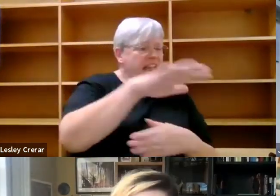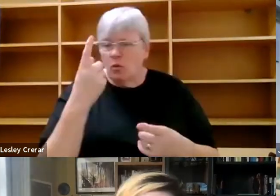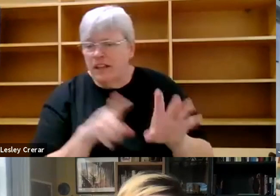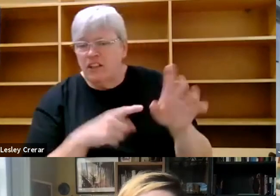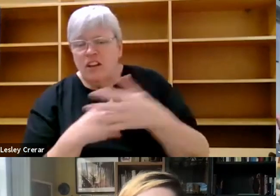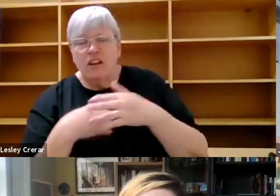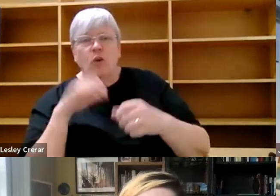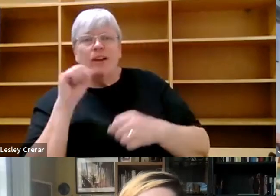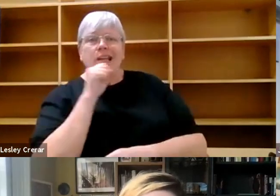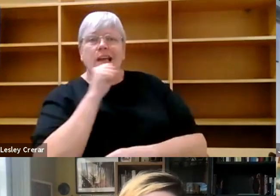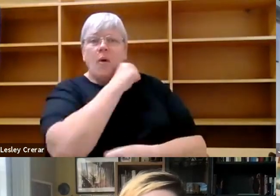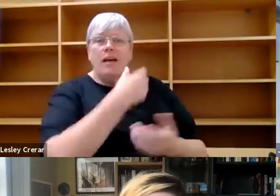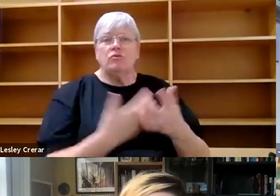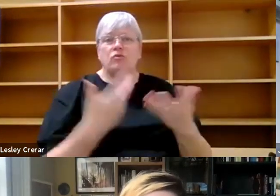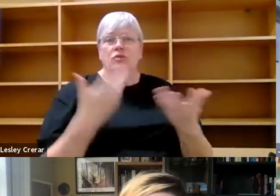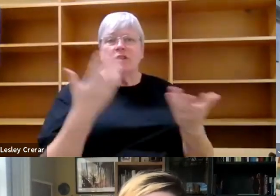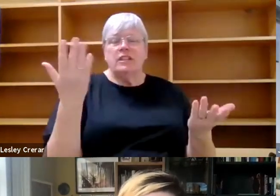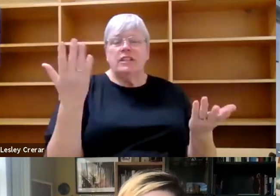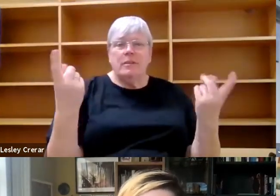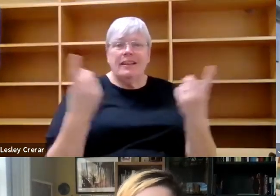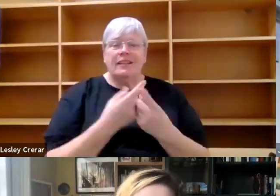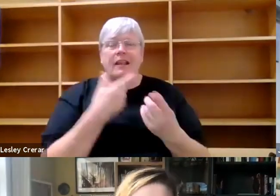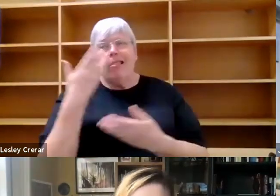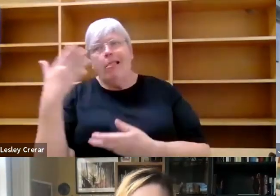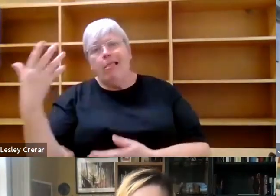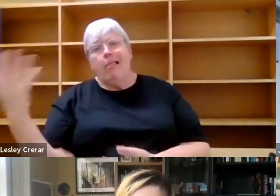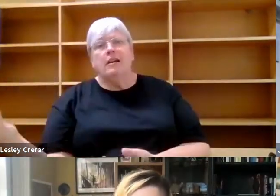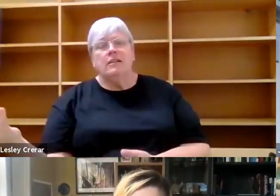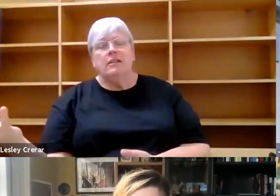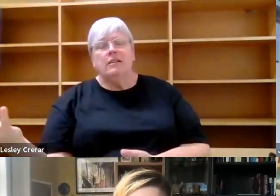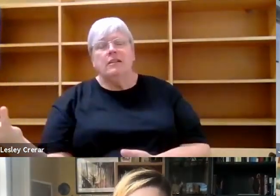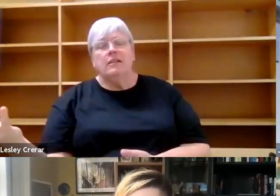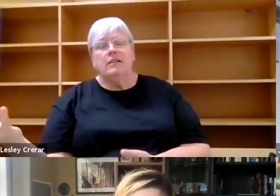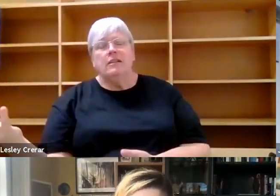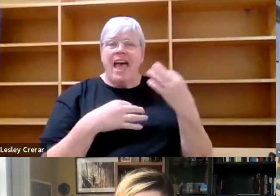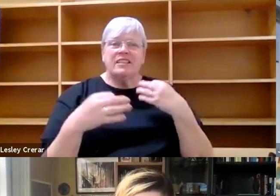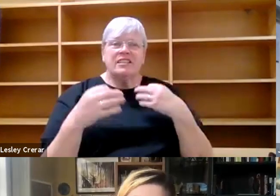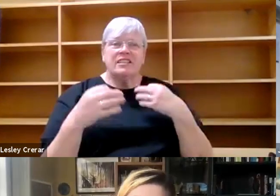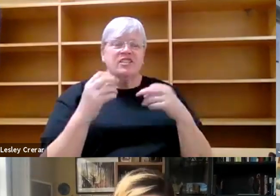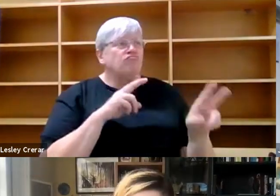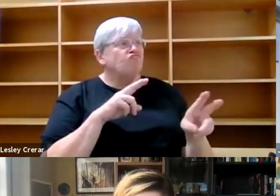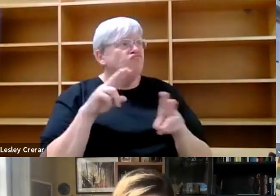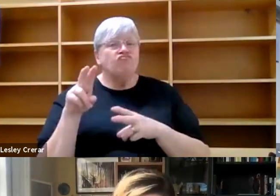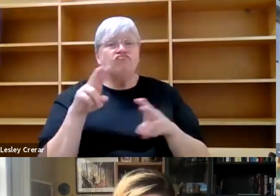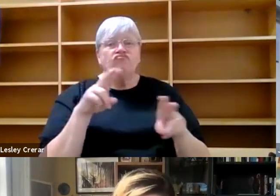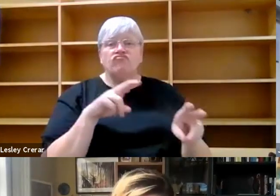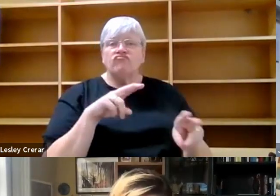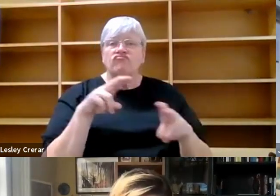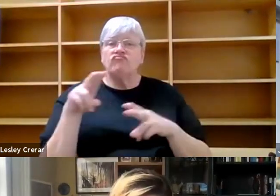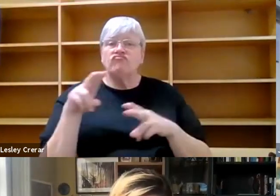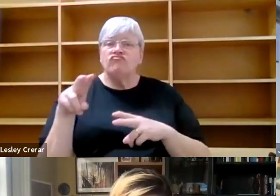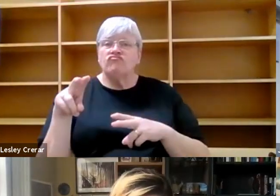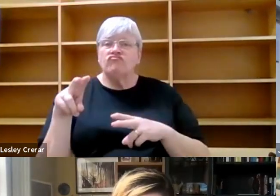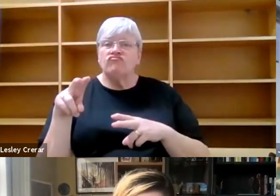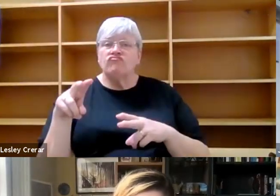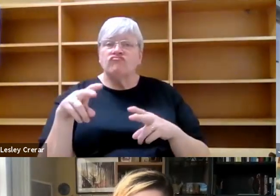to Taiwan. And there were always these sort of, like, big narratives and being asked to just look. And the, the project was called Looking Large and Small.